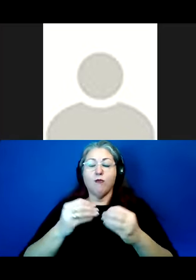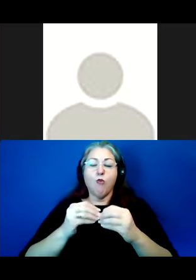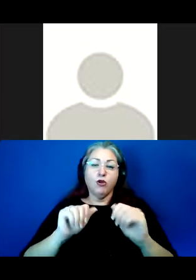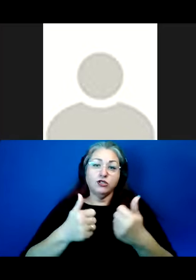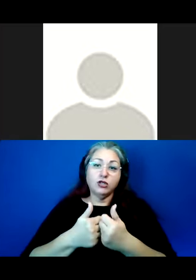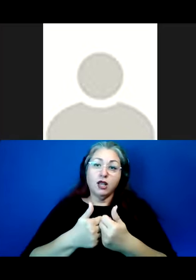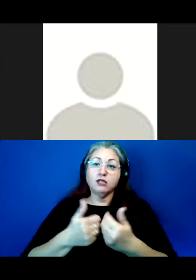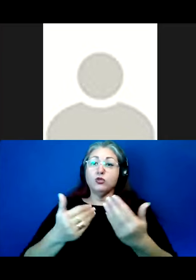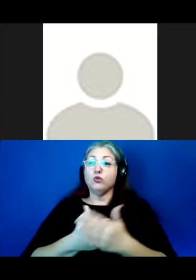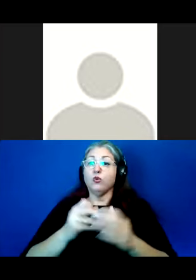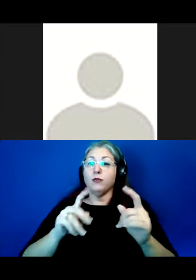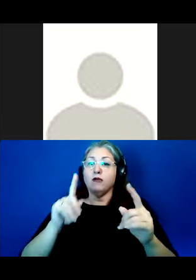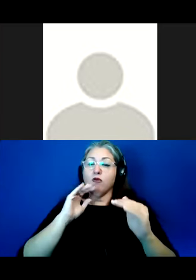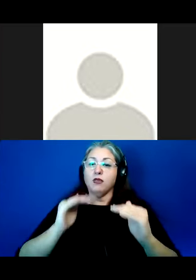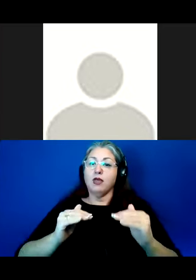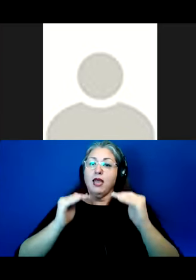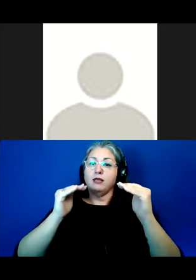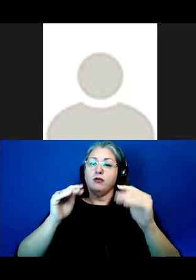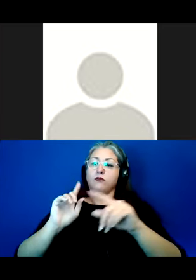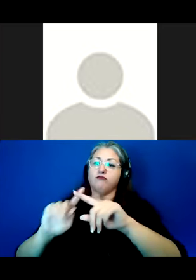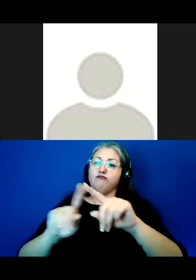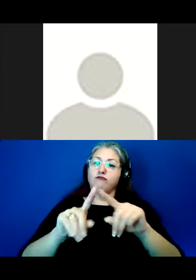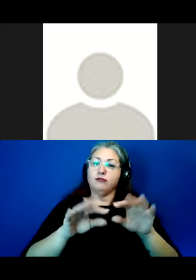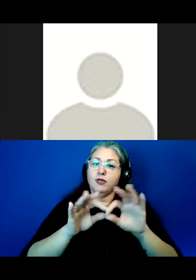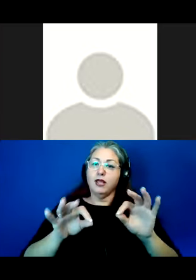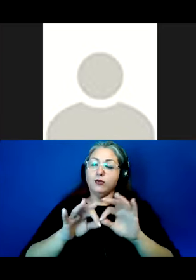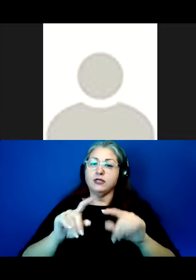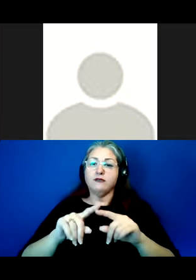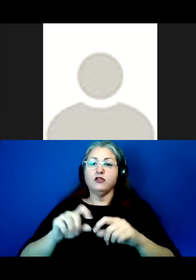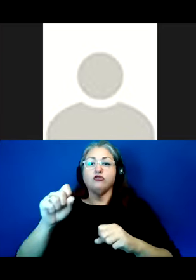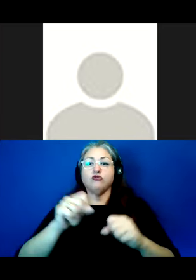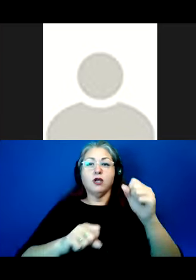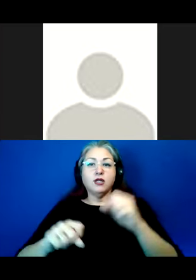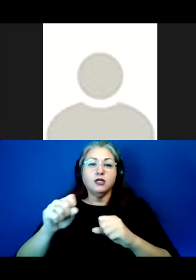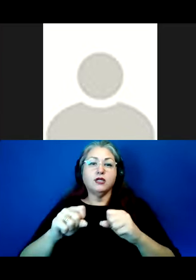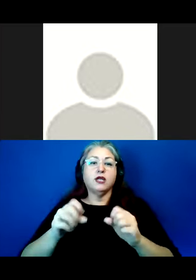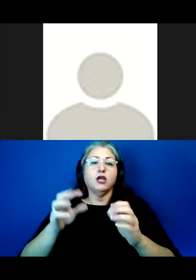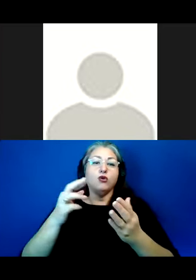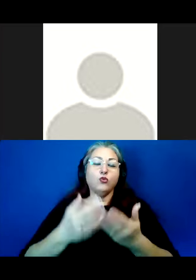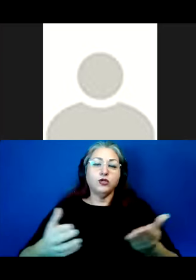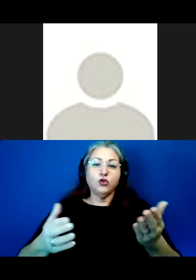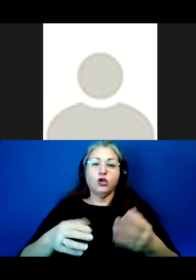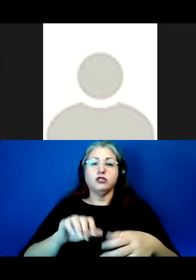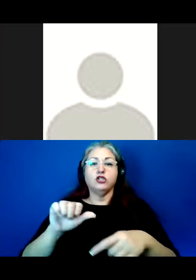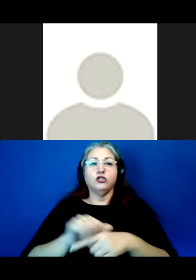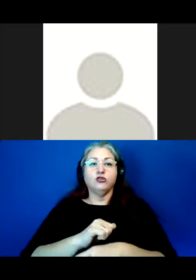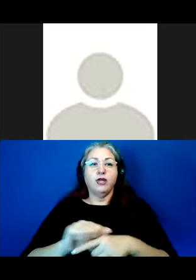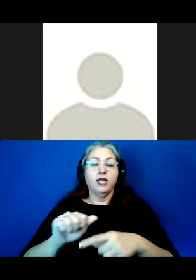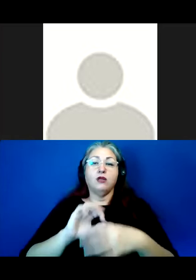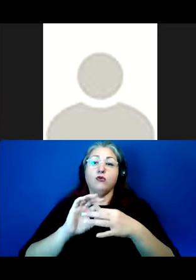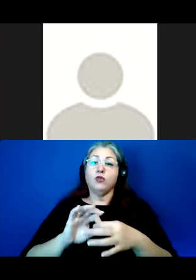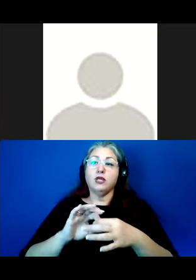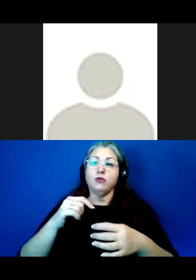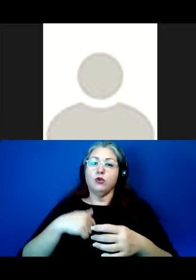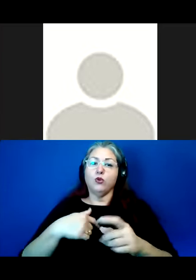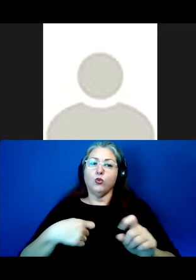opportunities for the advancement of our languages. The strategies, resources, training, and relationships we draw from will be